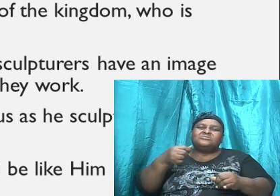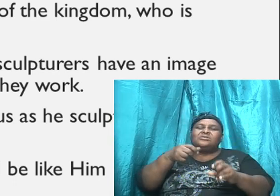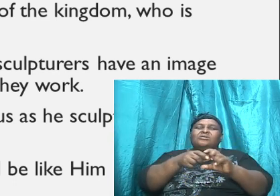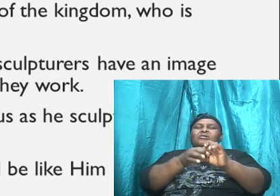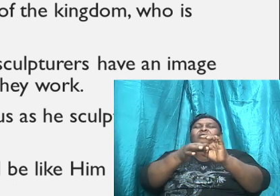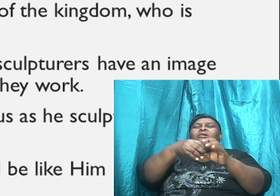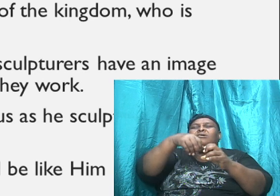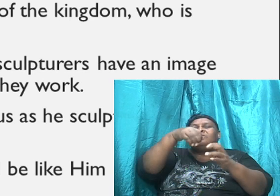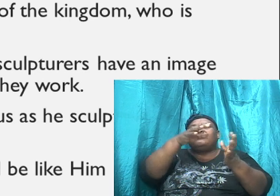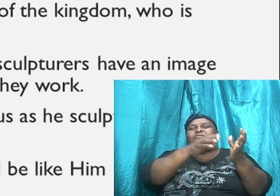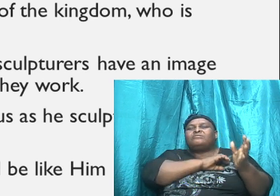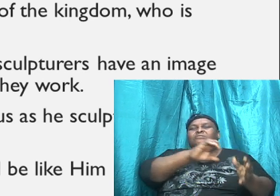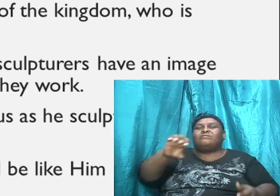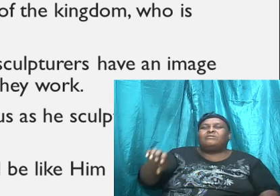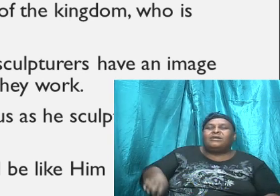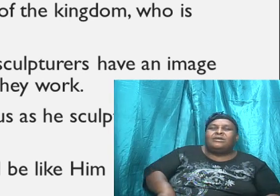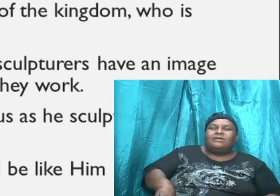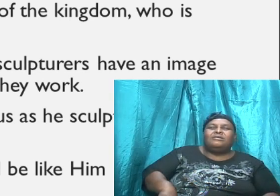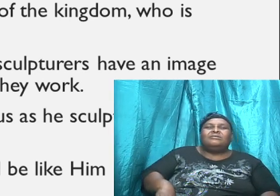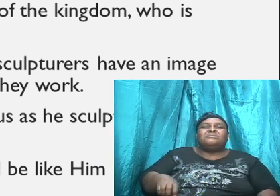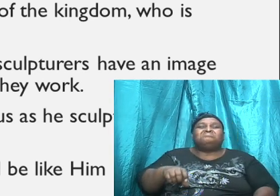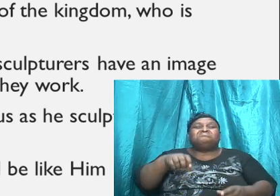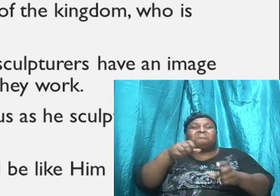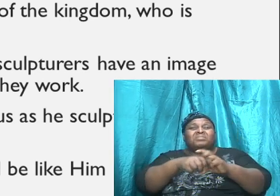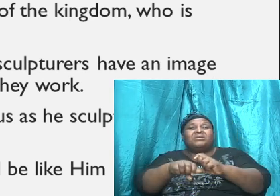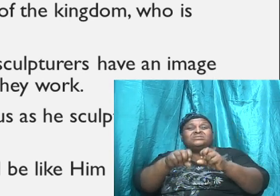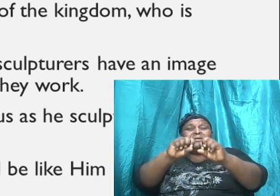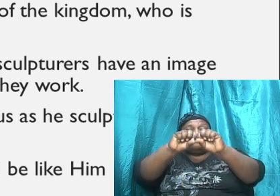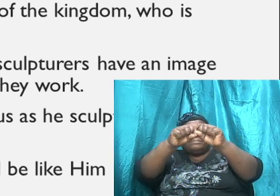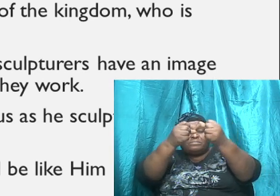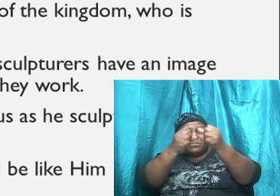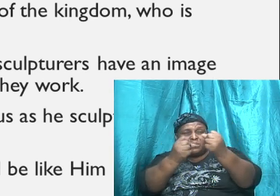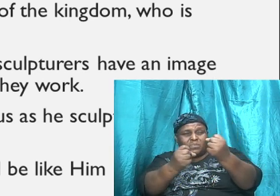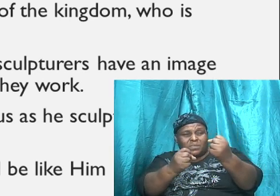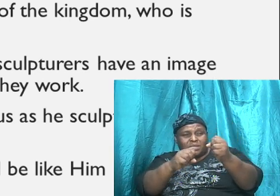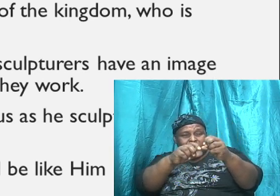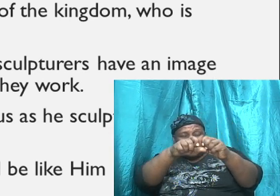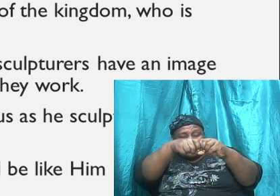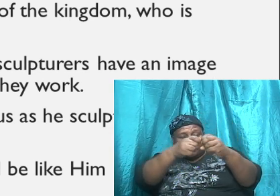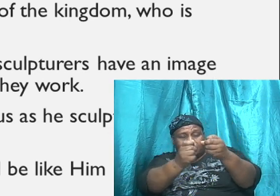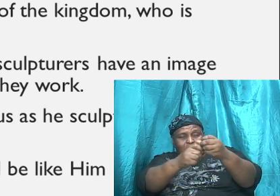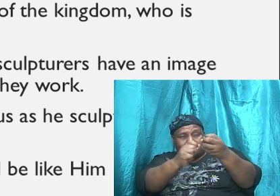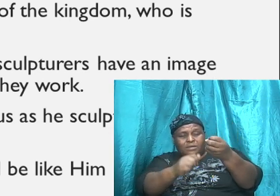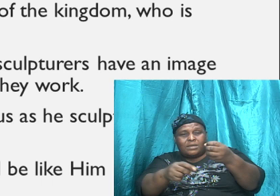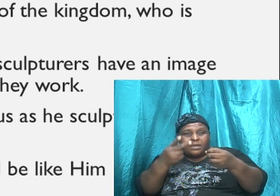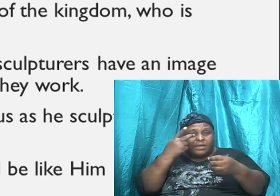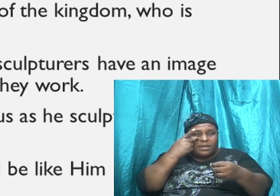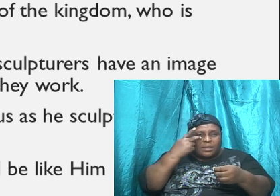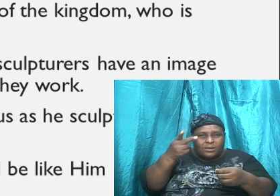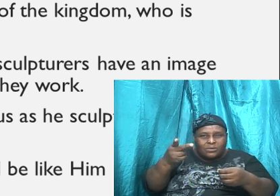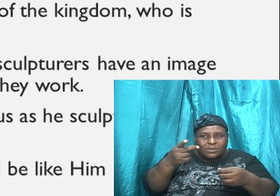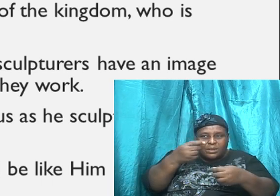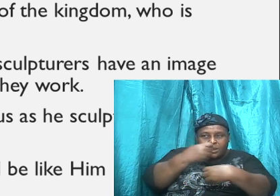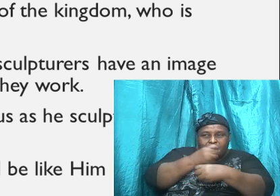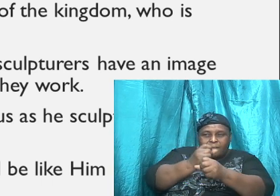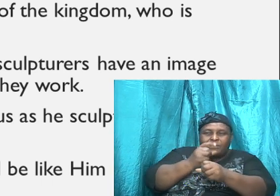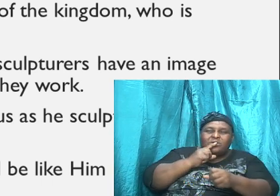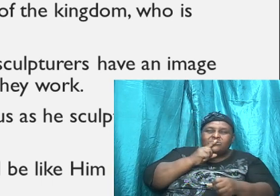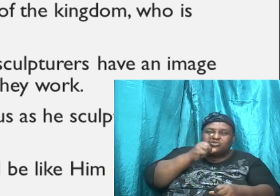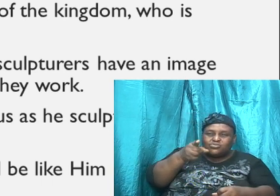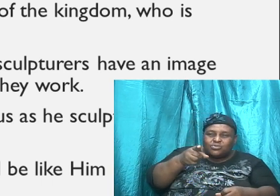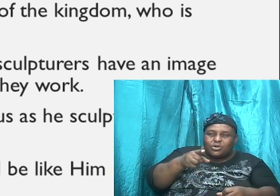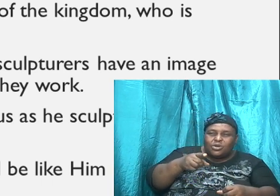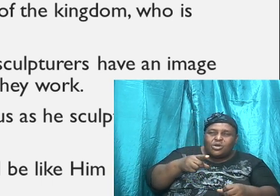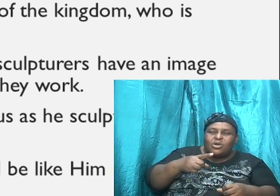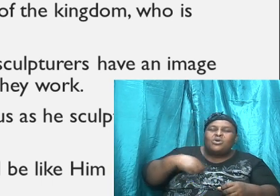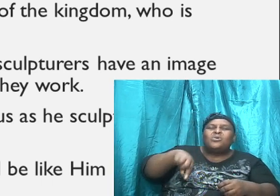So as he chipped away at us, he is looking and ensuring that we are looking